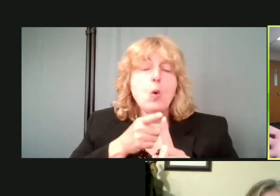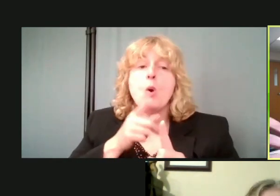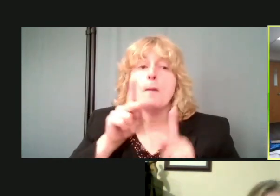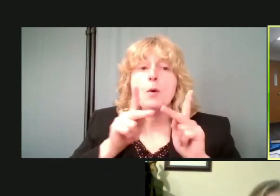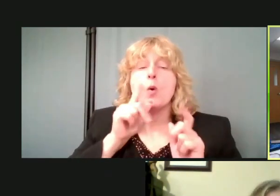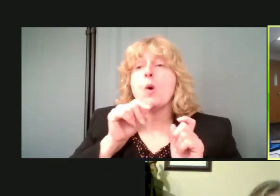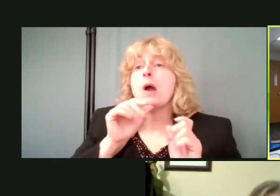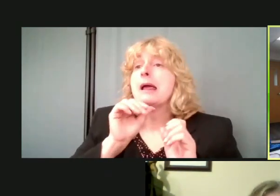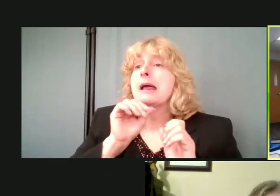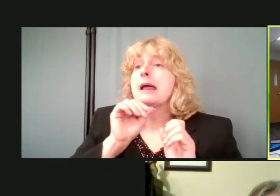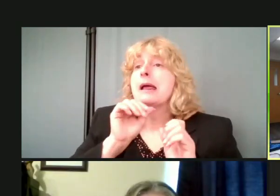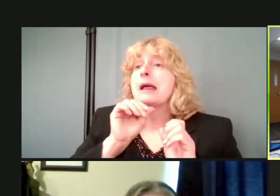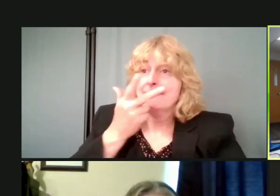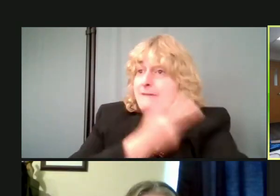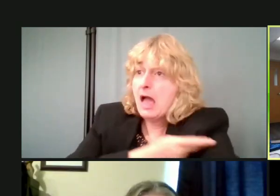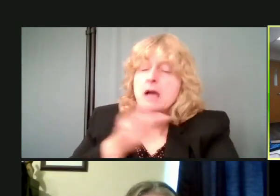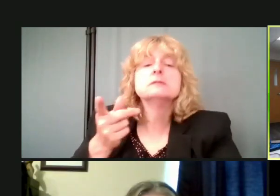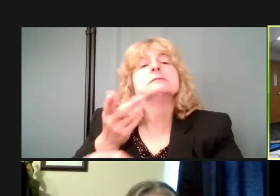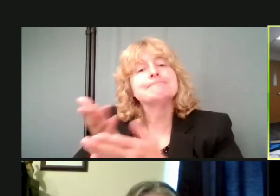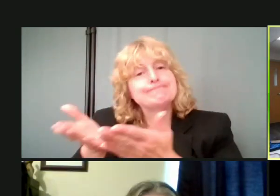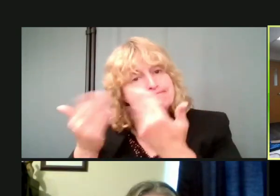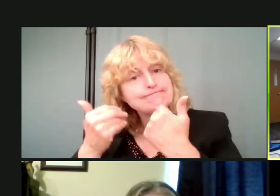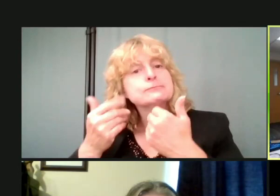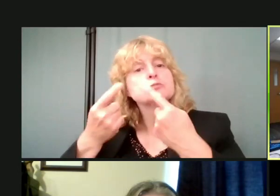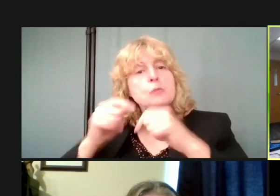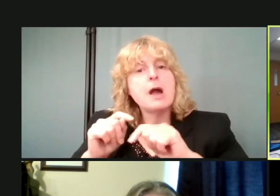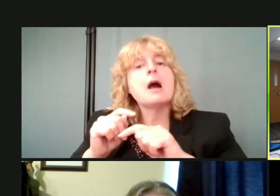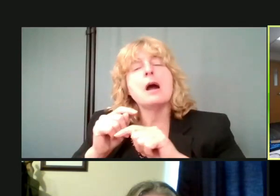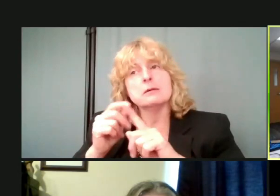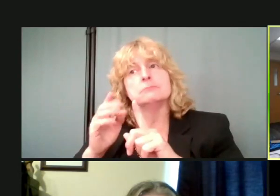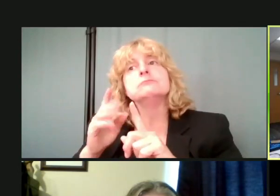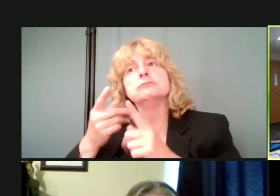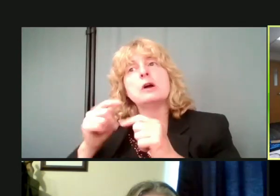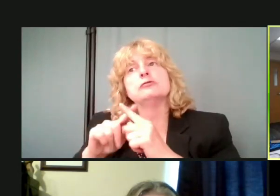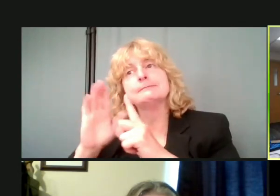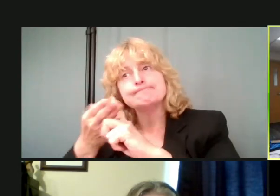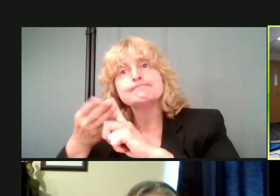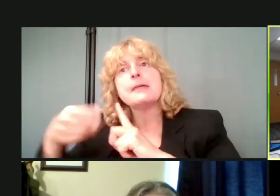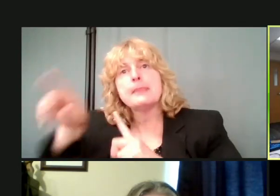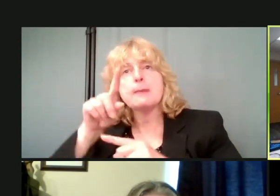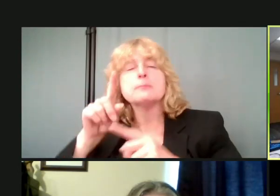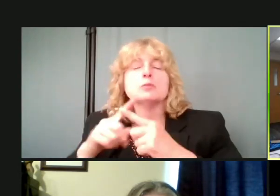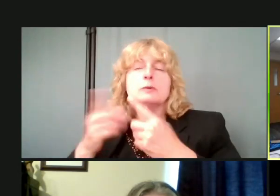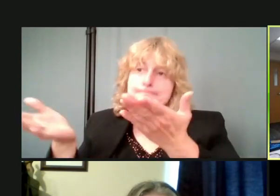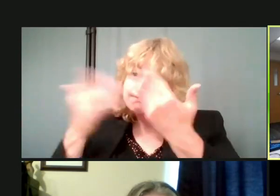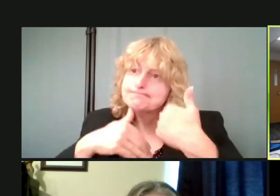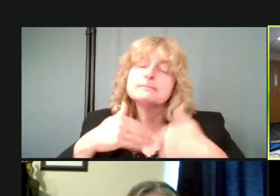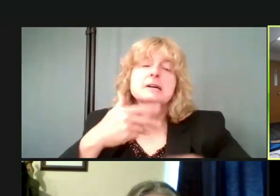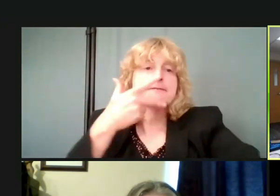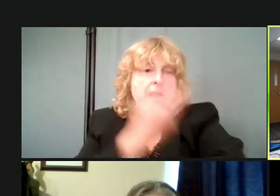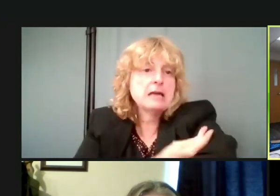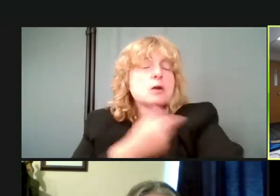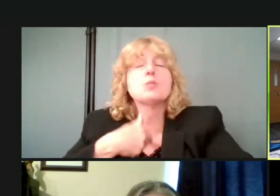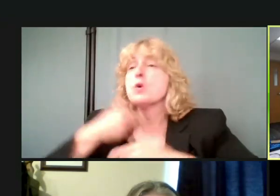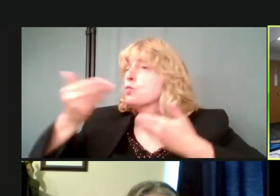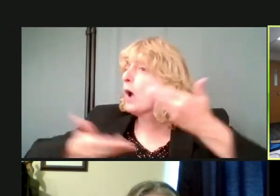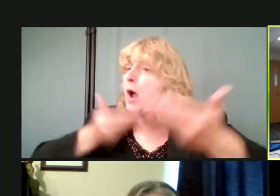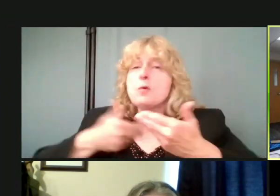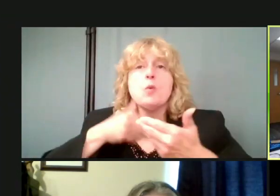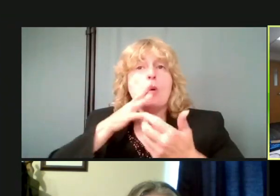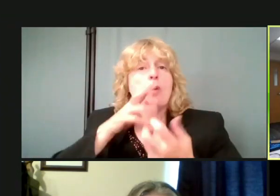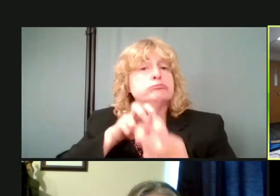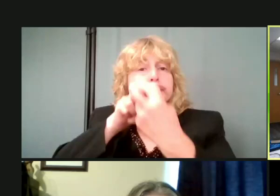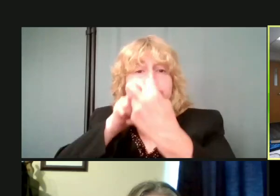we are open and we are welcome, uh, welcoming everybody and we'll, we'll sit and answer specific questions